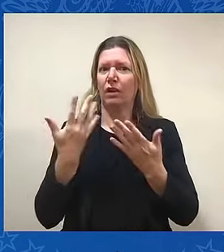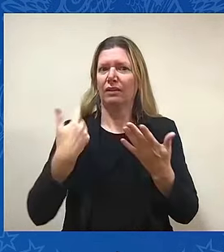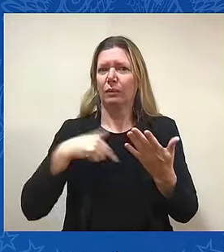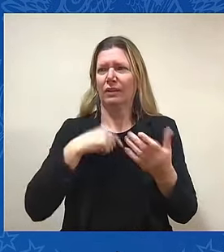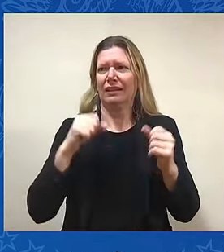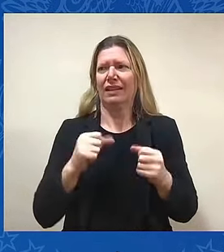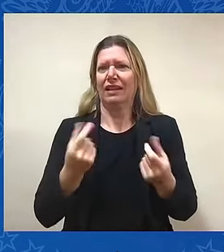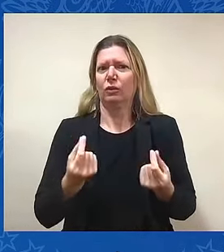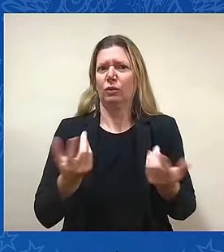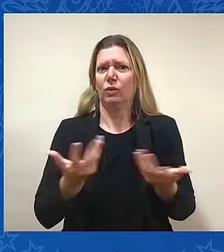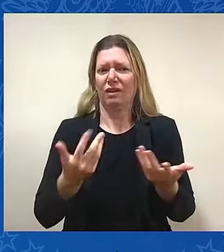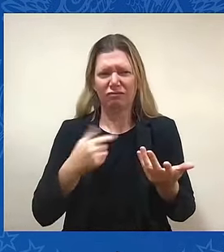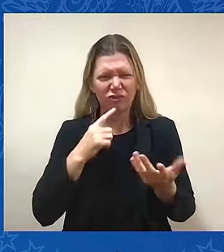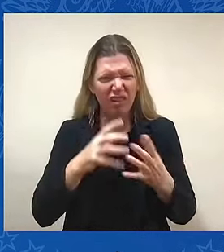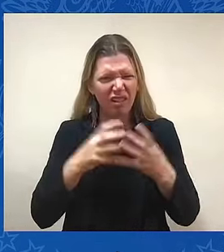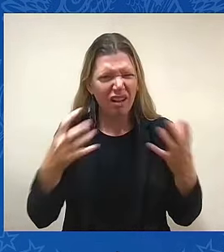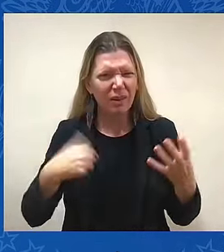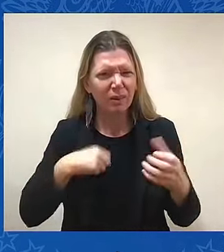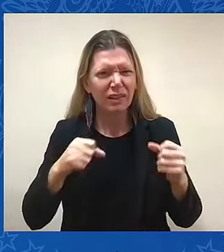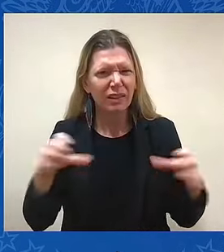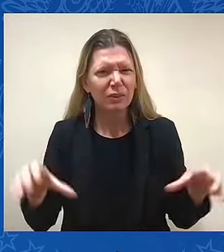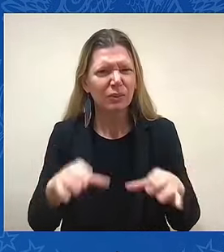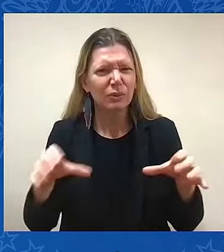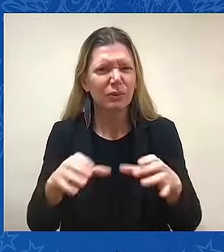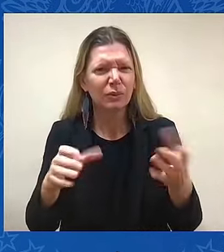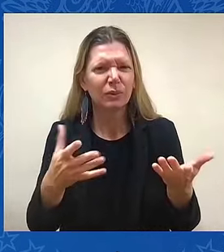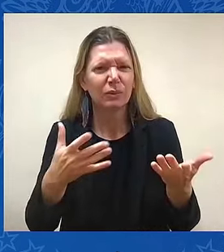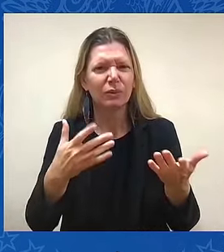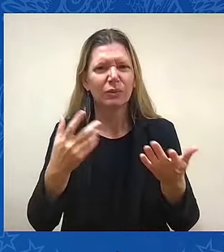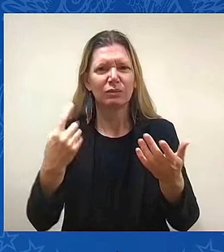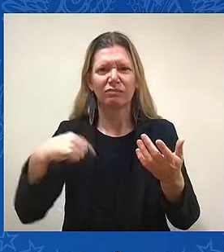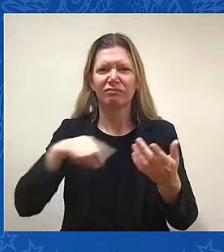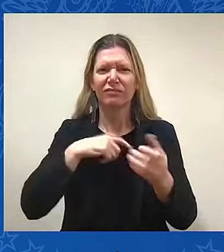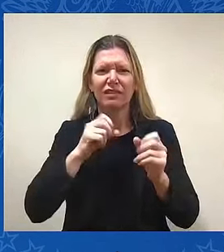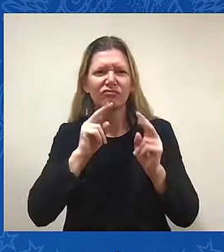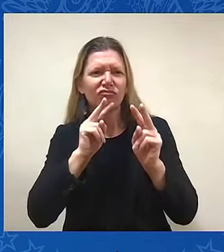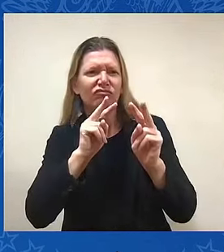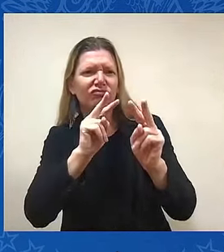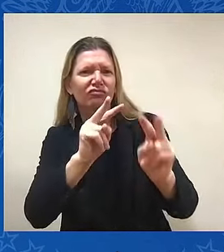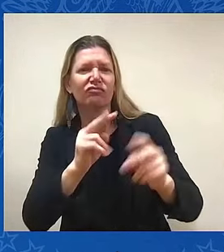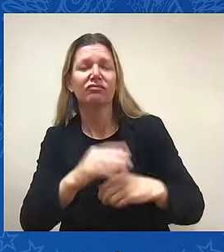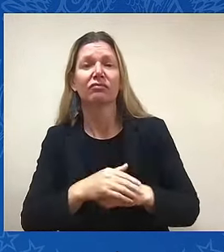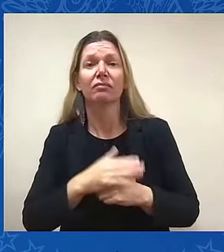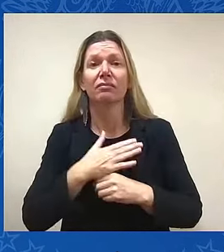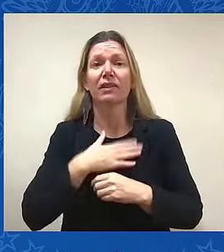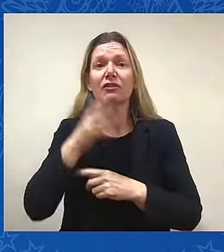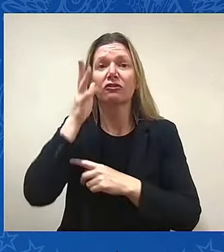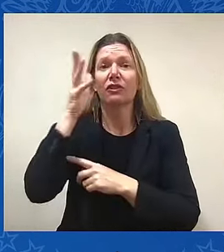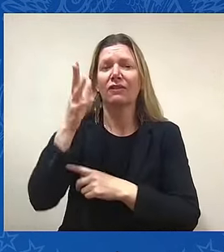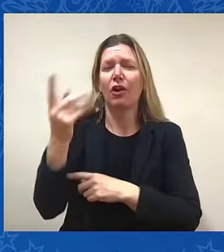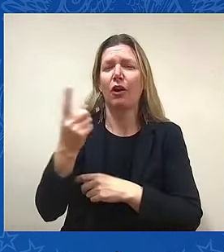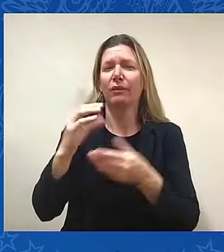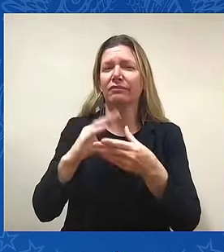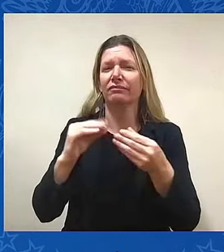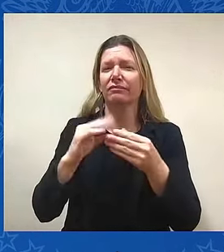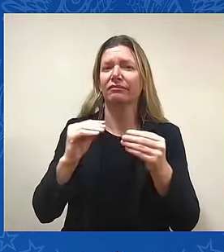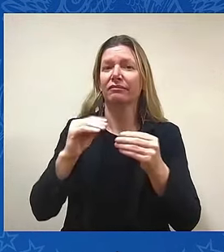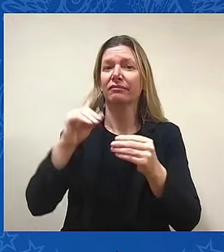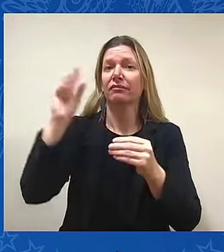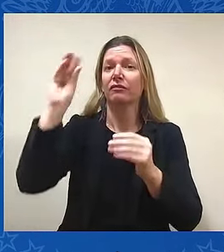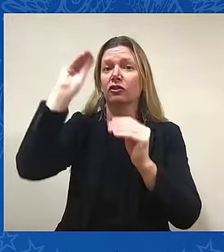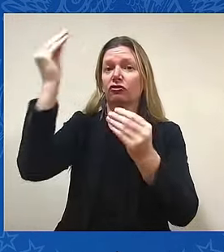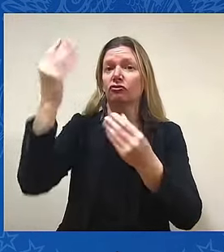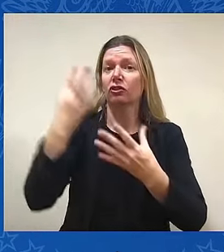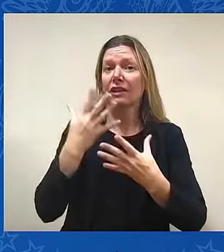as my grandfather would say, with the grace of God, the goodwill of the neighbors, the crook not rising, we're on to better days. Thank you. Thank you. Thank you.